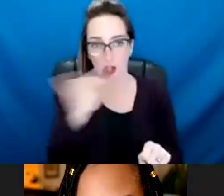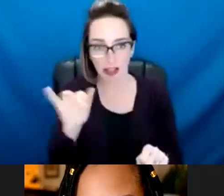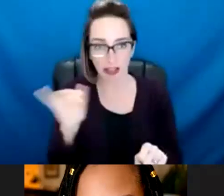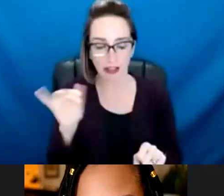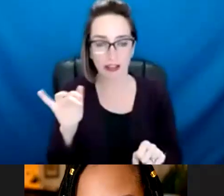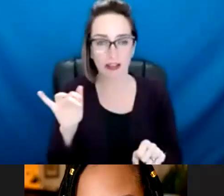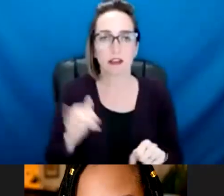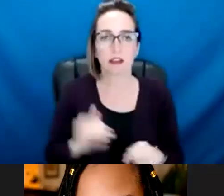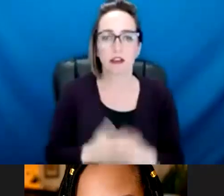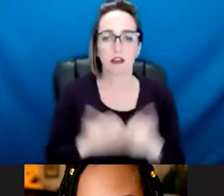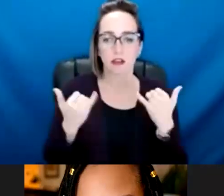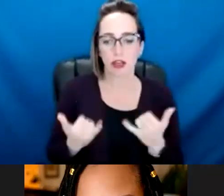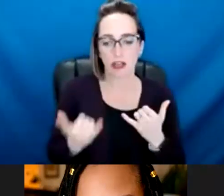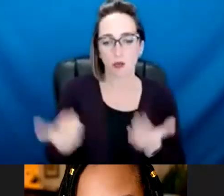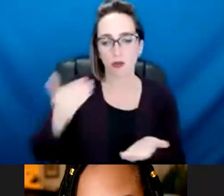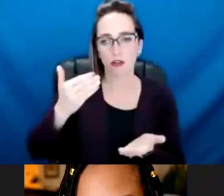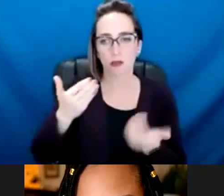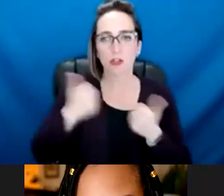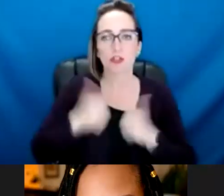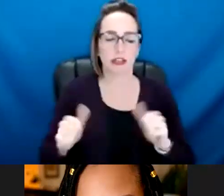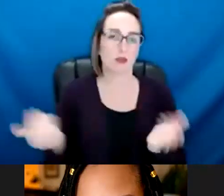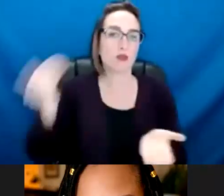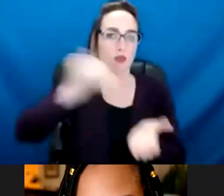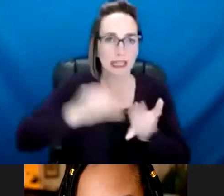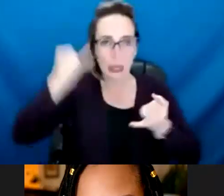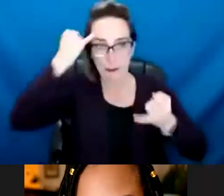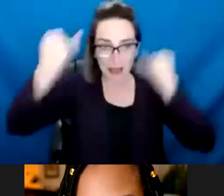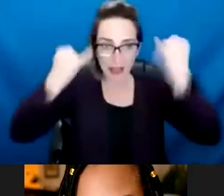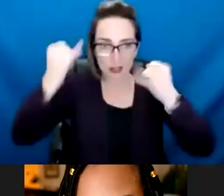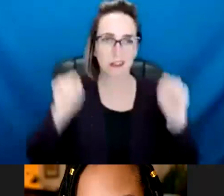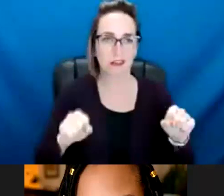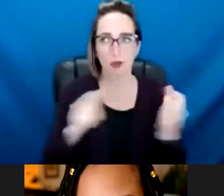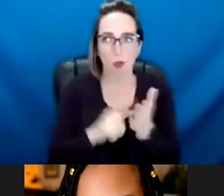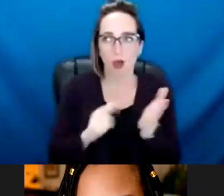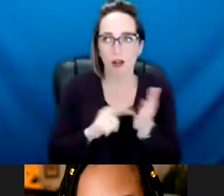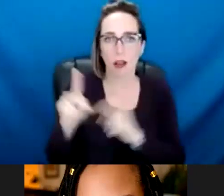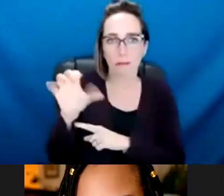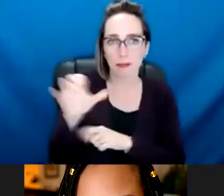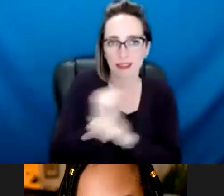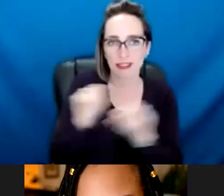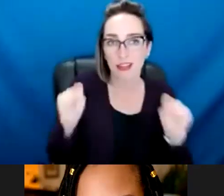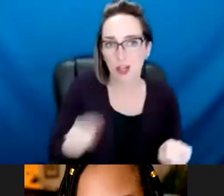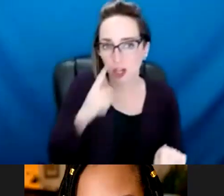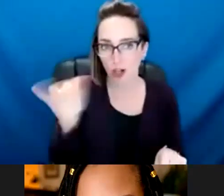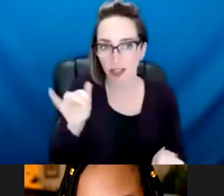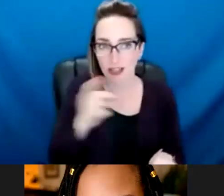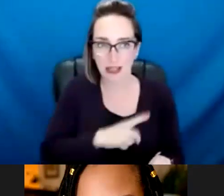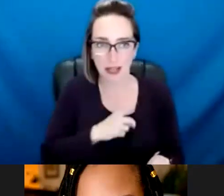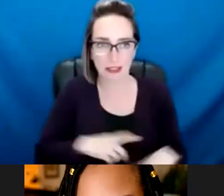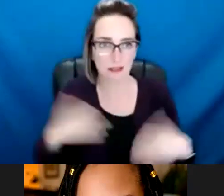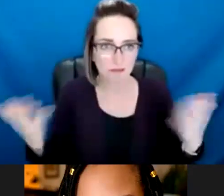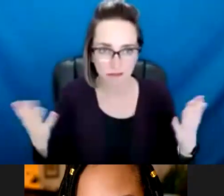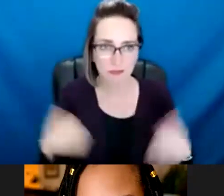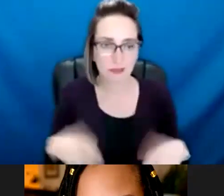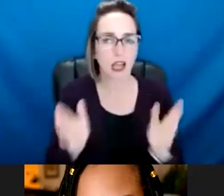phase of trying to re-imagine what public safety could look like in Minneapolis. And we're hoping to develop recommendations, get feedback from